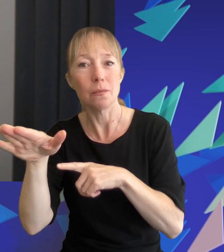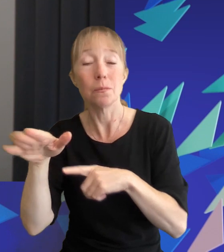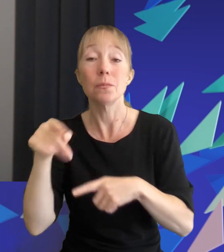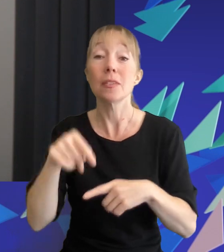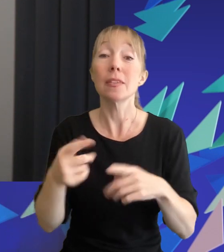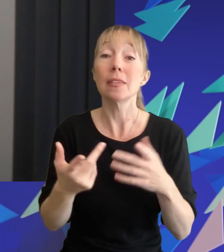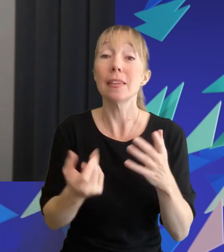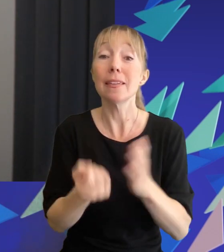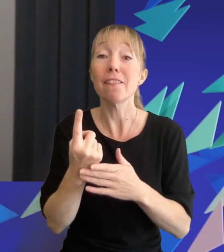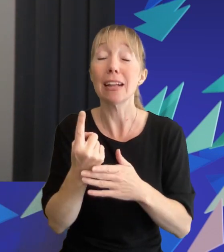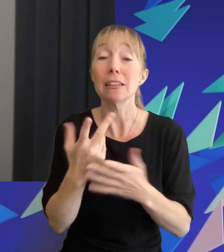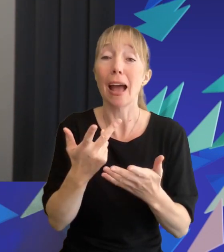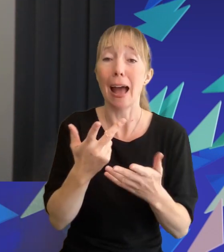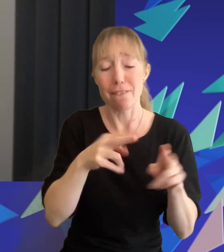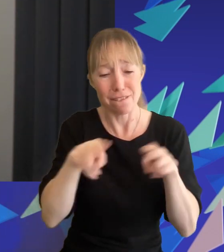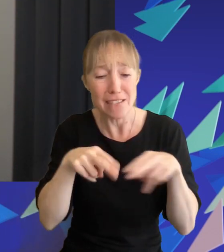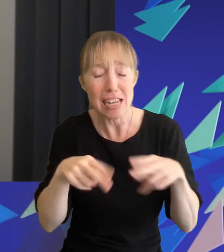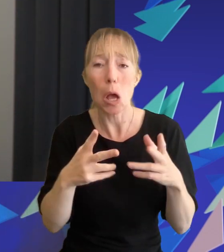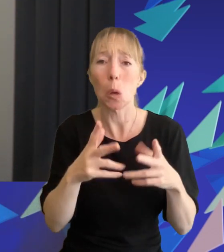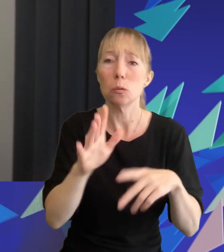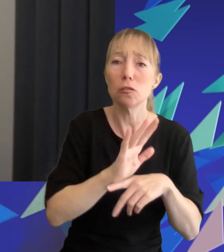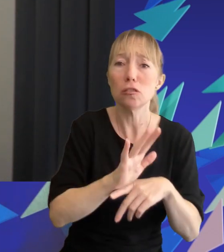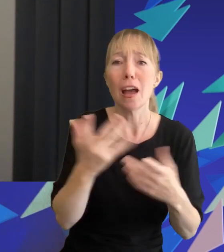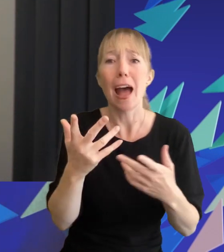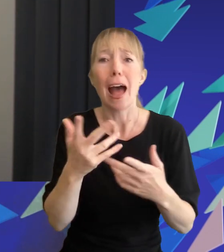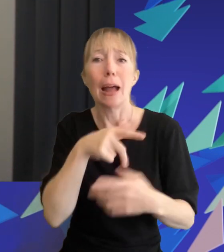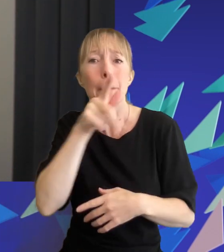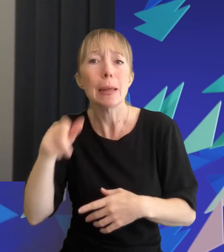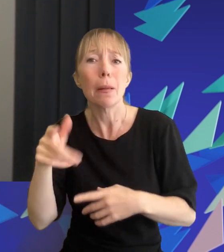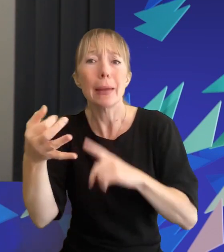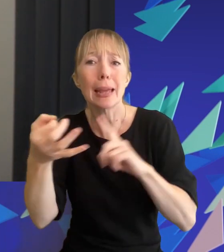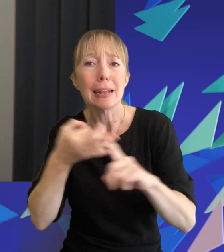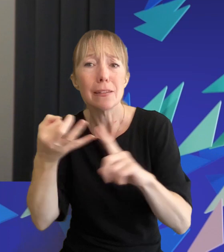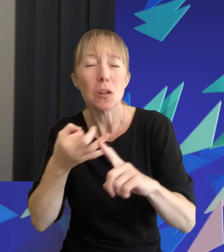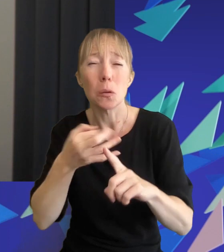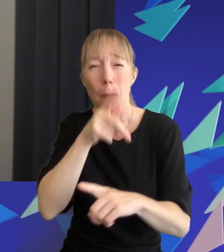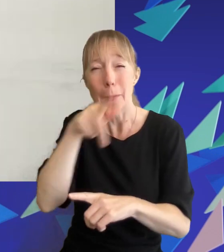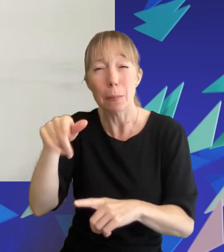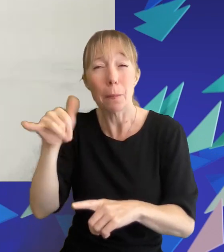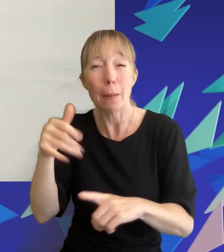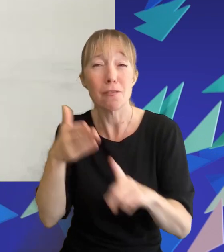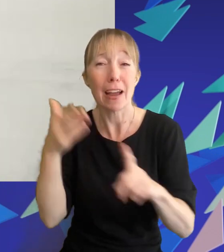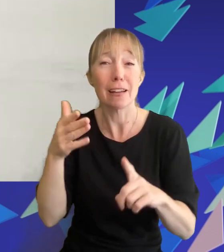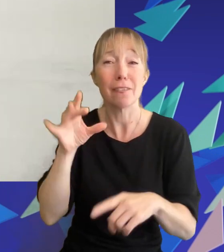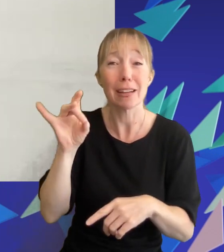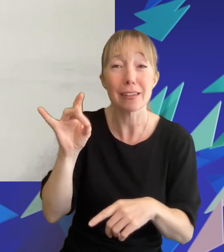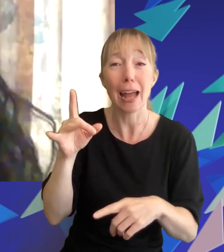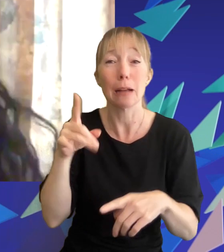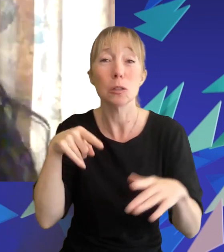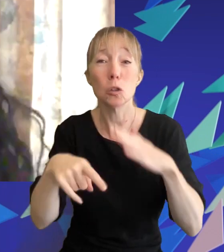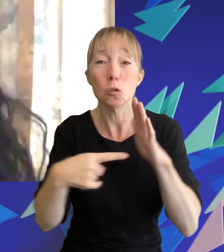essays with talking head interviews from content creators you might recognize from youtube instagram or tiktok jackie todd